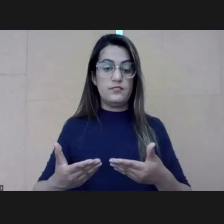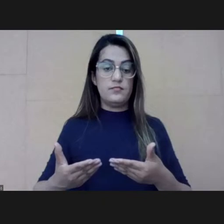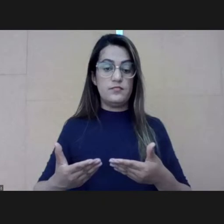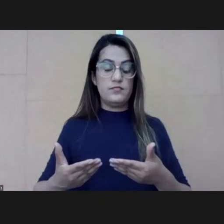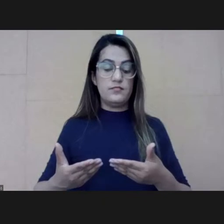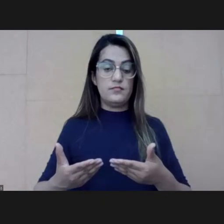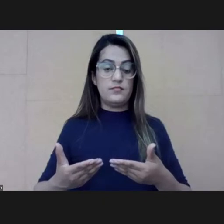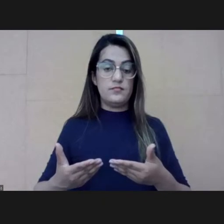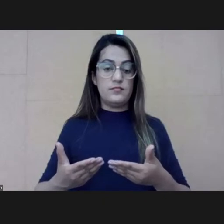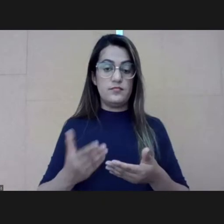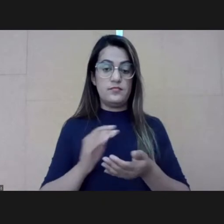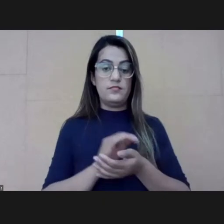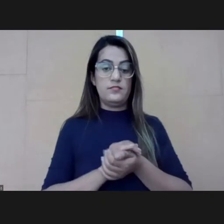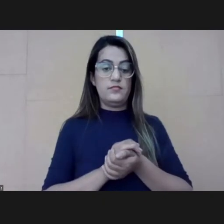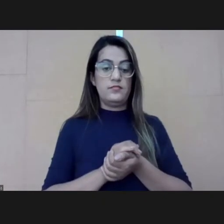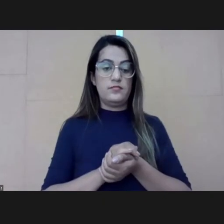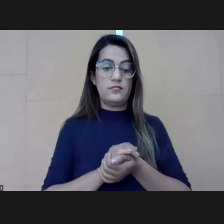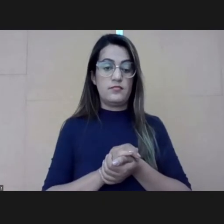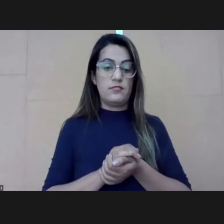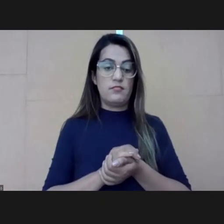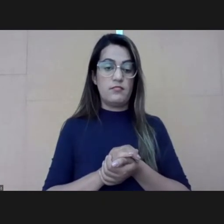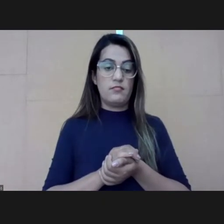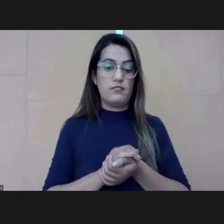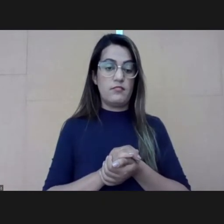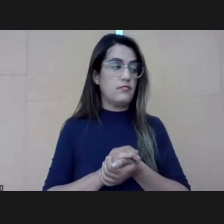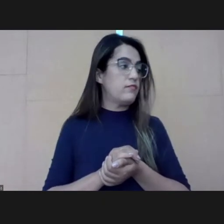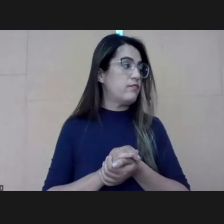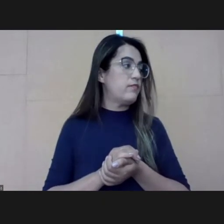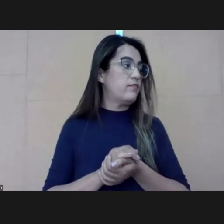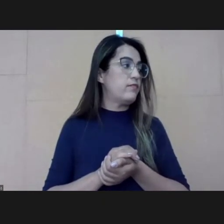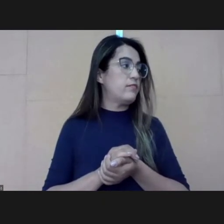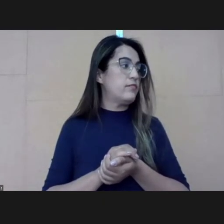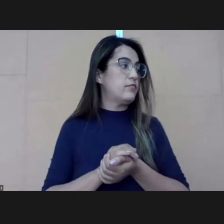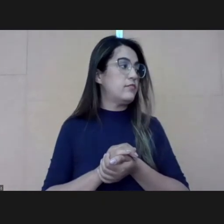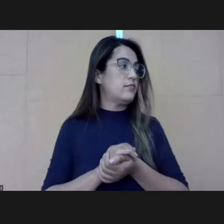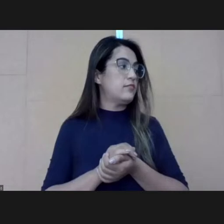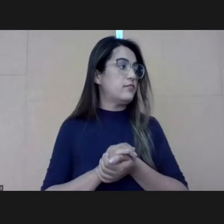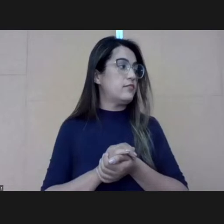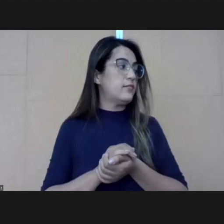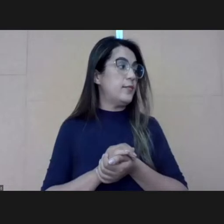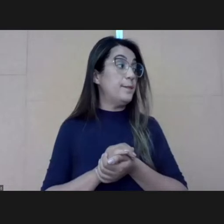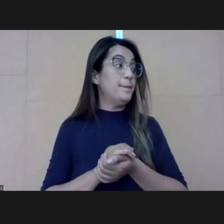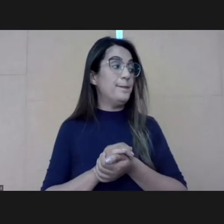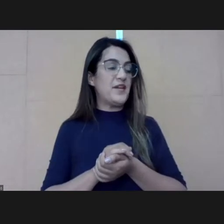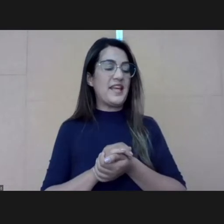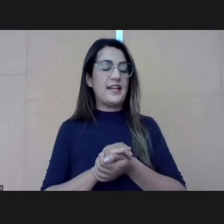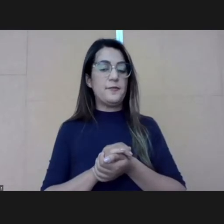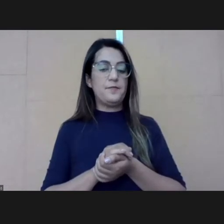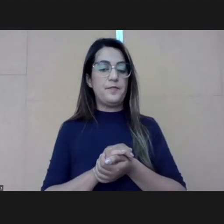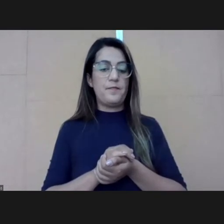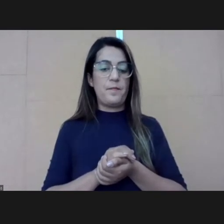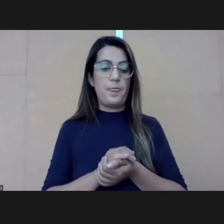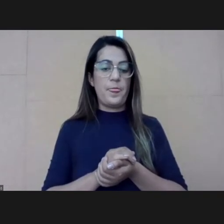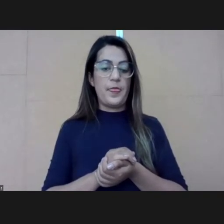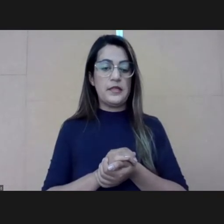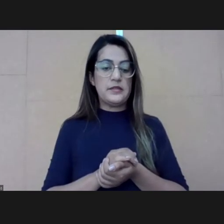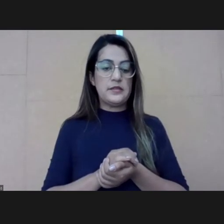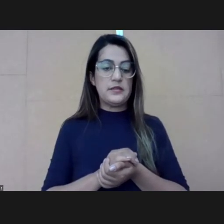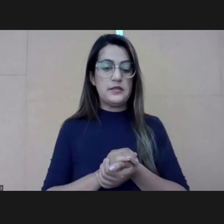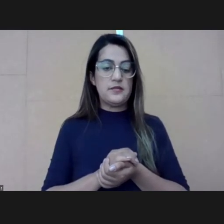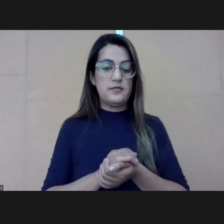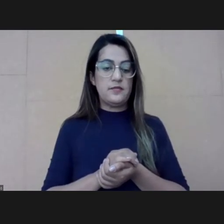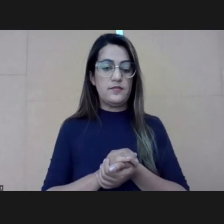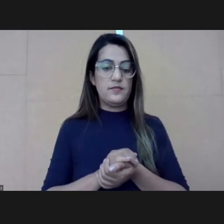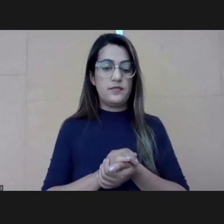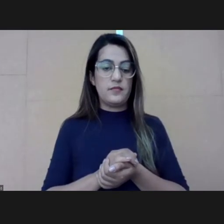solutions might lie. The fact that the environment is so dynamic and unpredictable means that the solutions are probably not going to come from